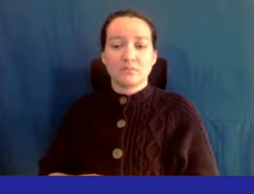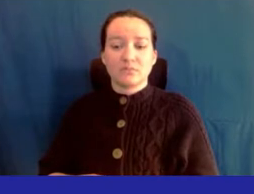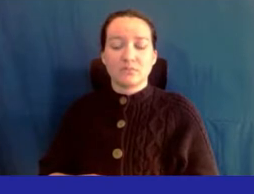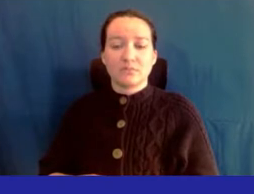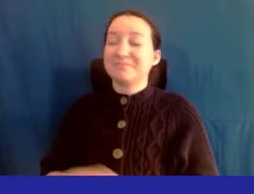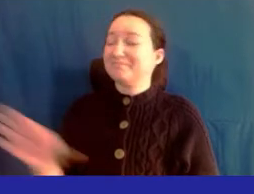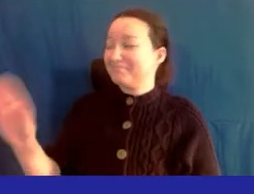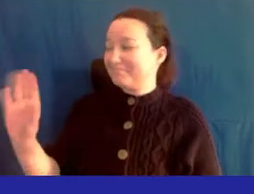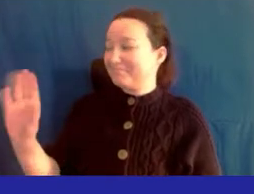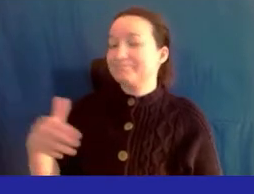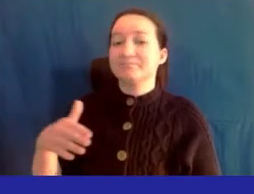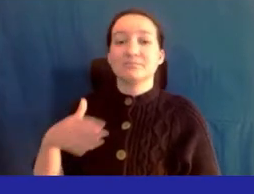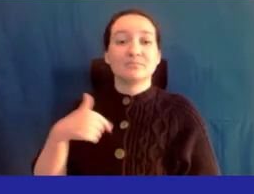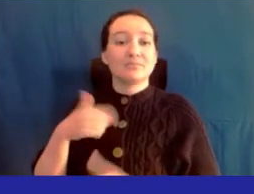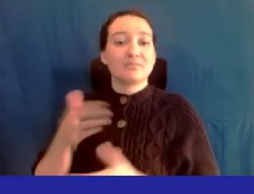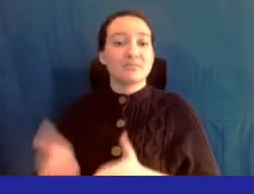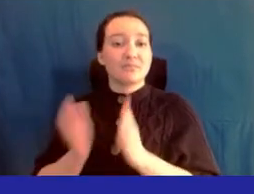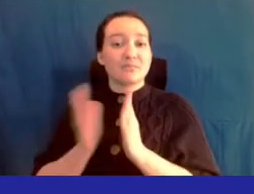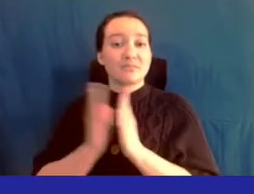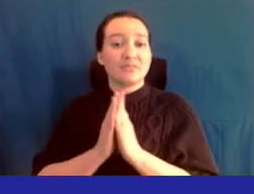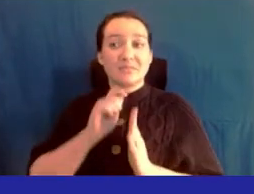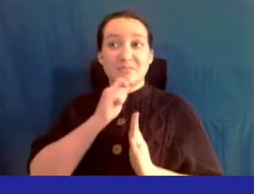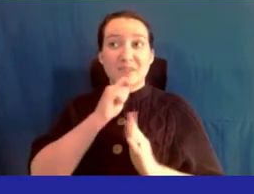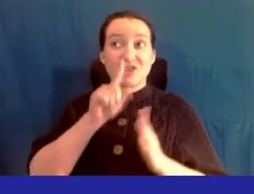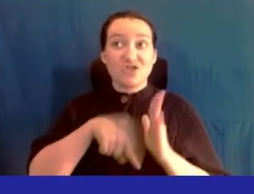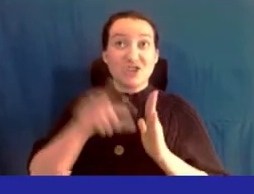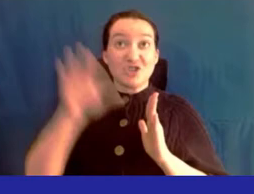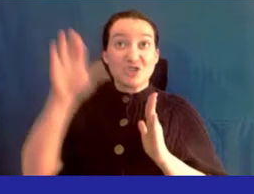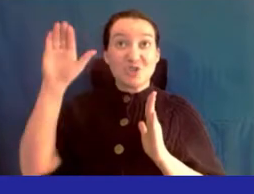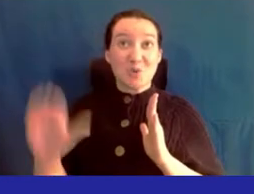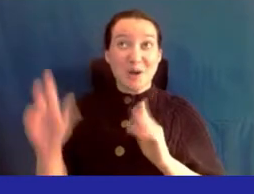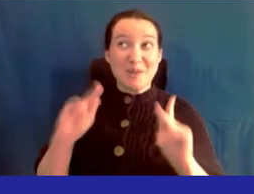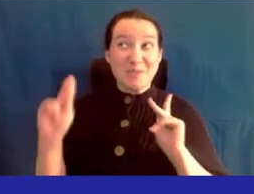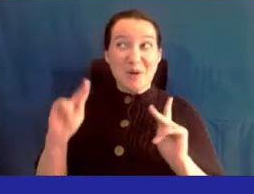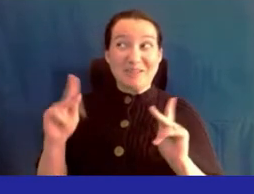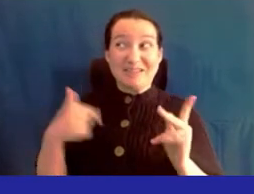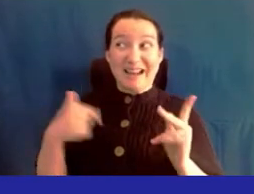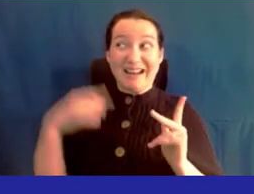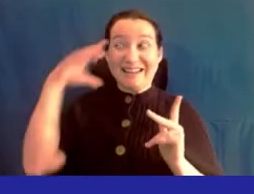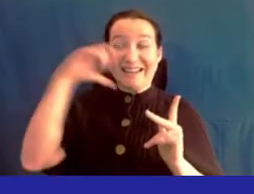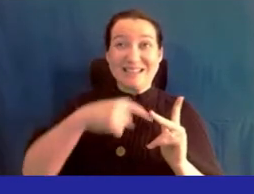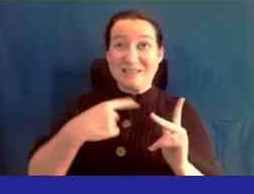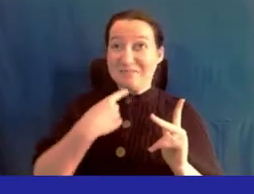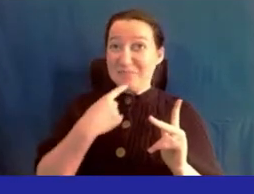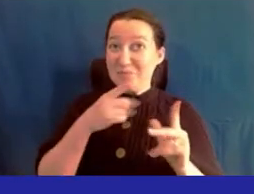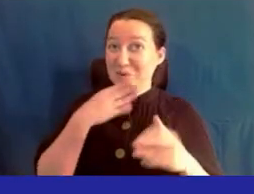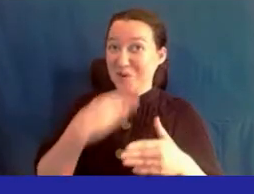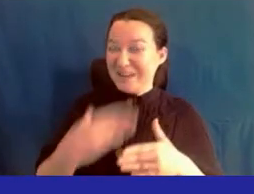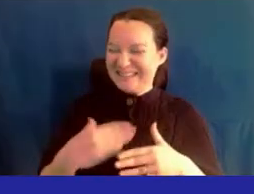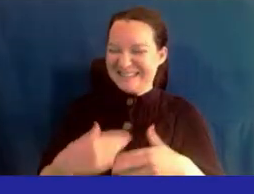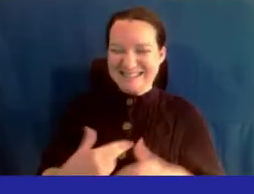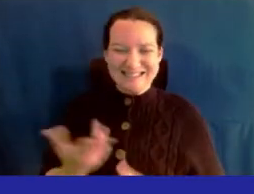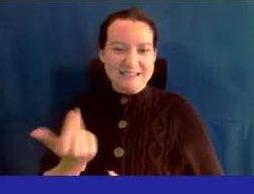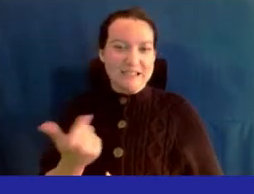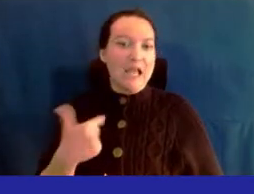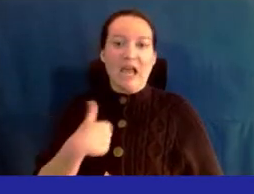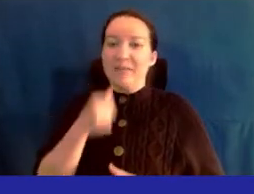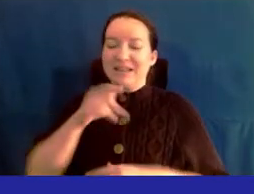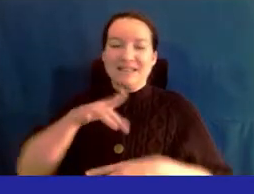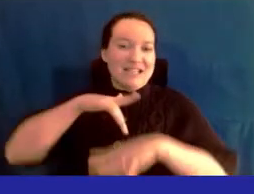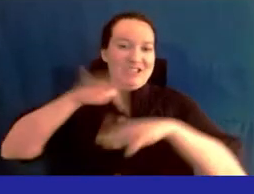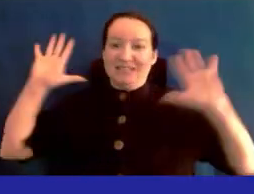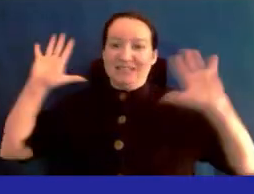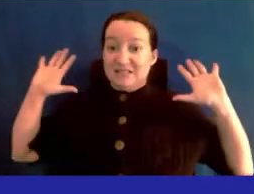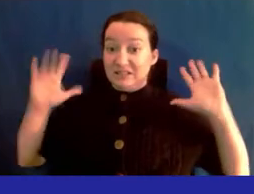Hi, everybody. I asked them to do a mic check for short people earlier, so I guess this should be good enough. I'm not going to touch it.